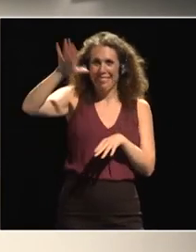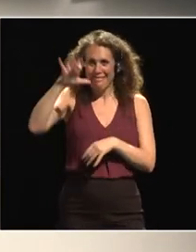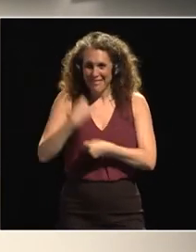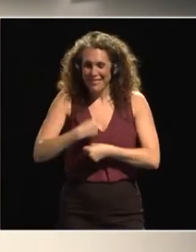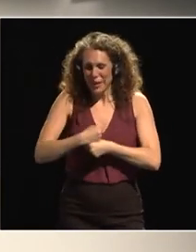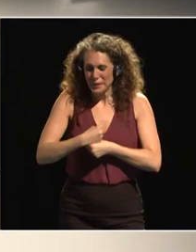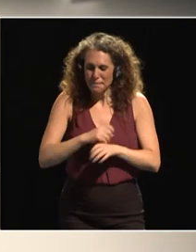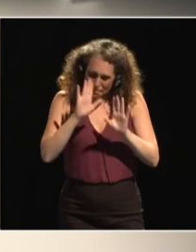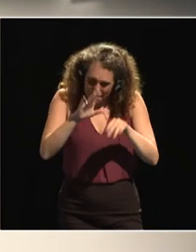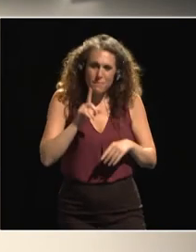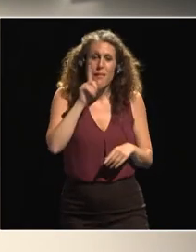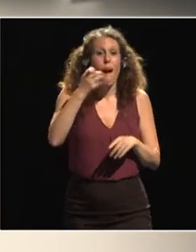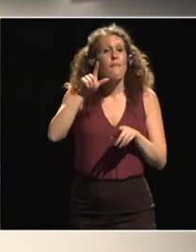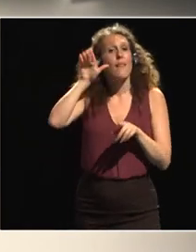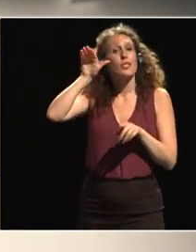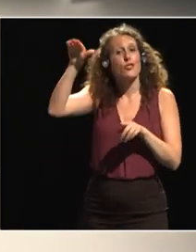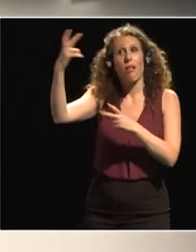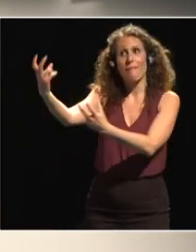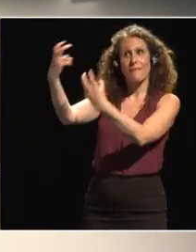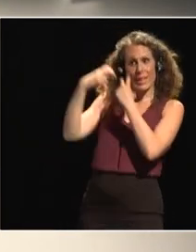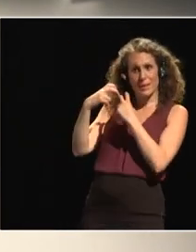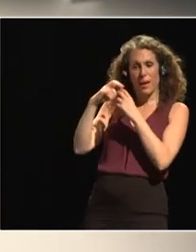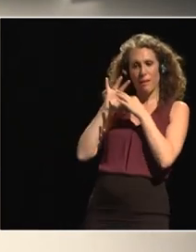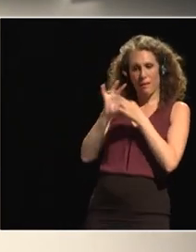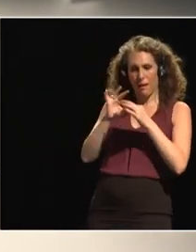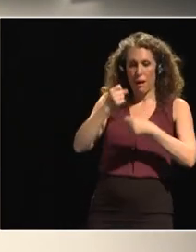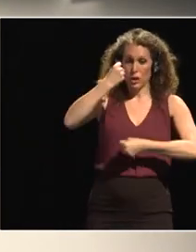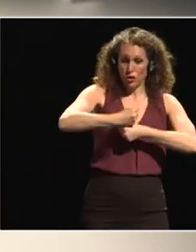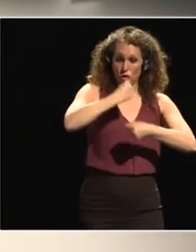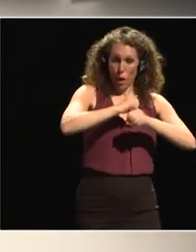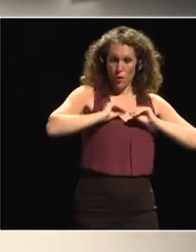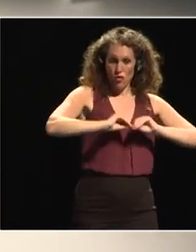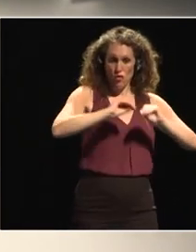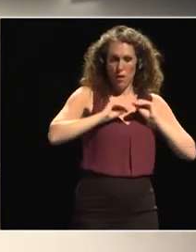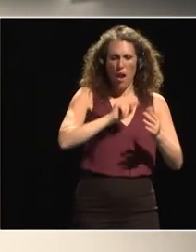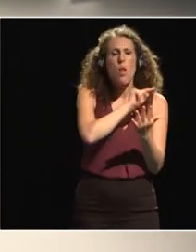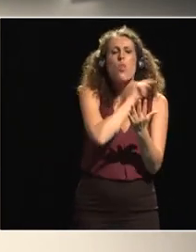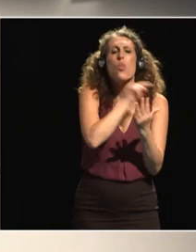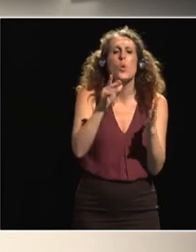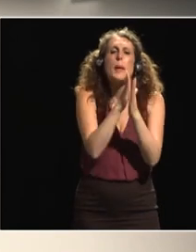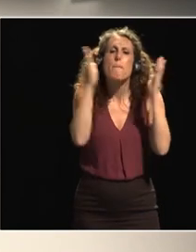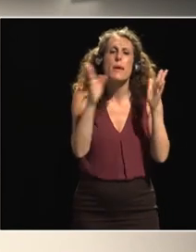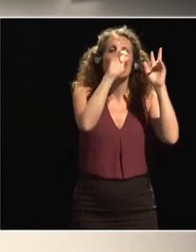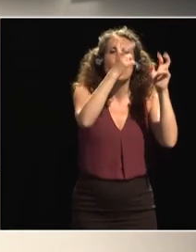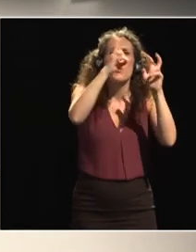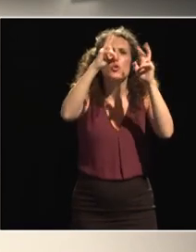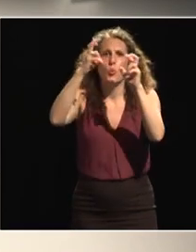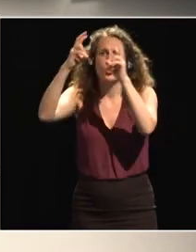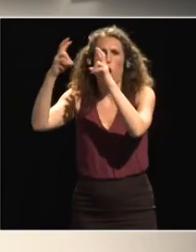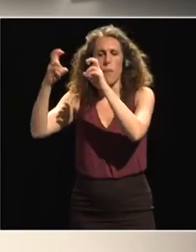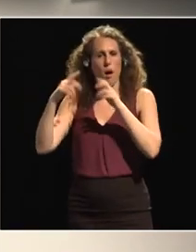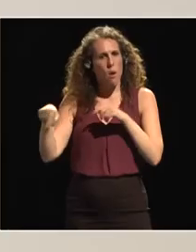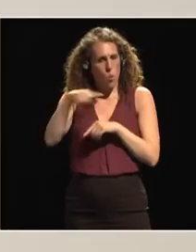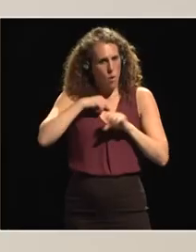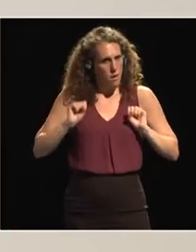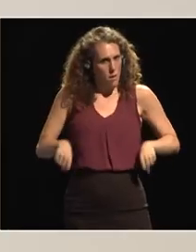external investment plan on vocational training i i i these are the main issues i am on the agenda that we can do a lot in the and